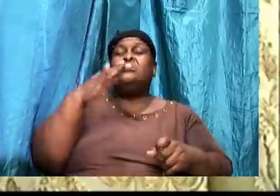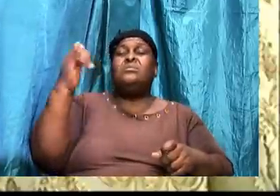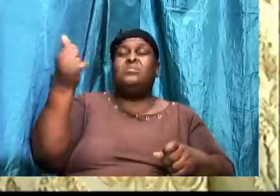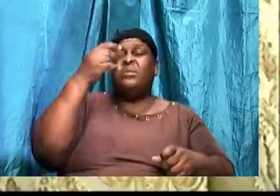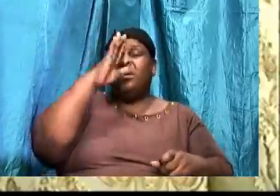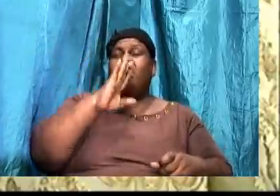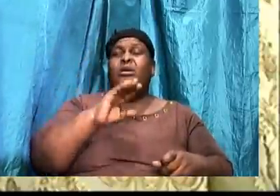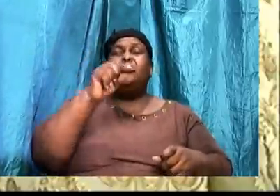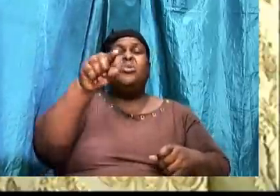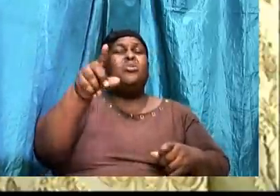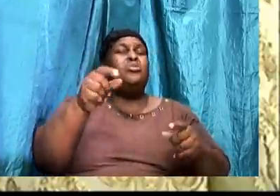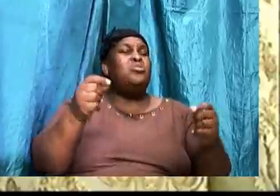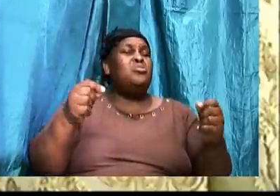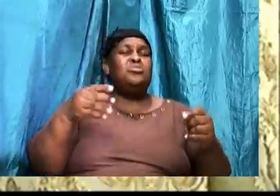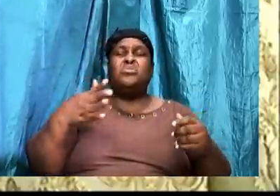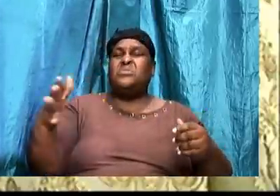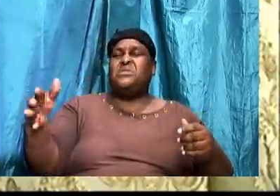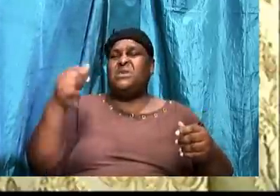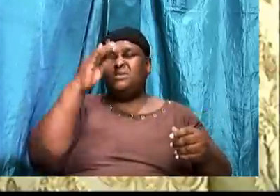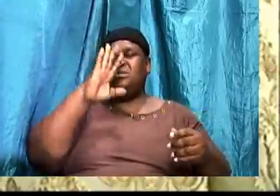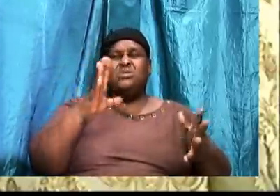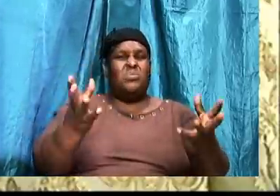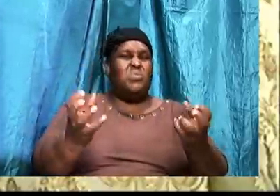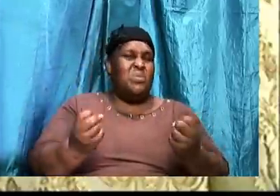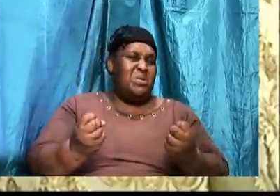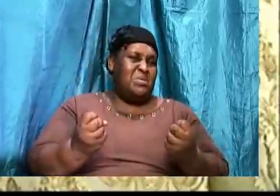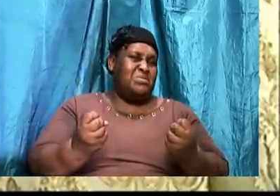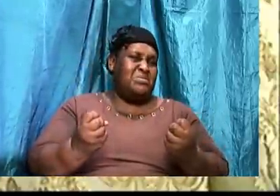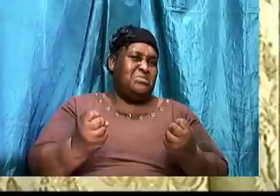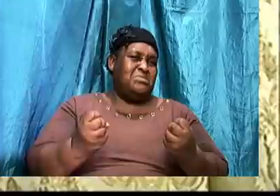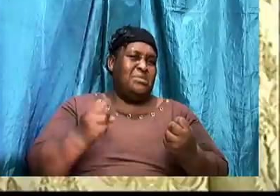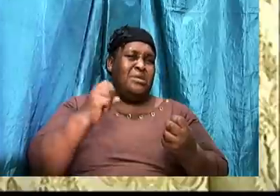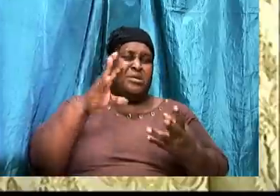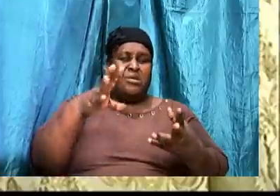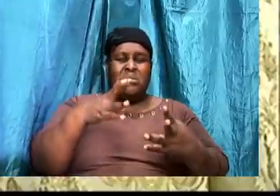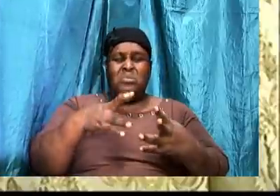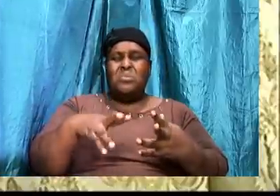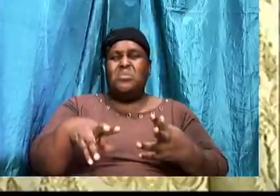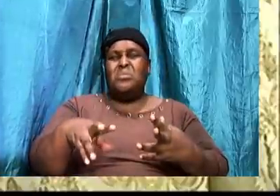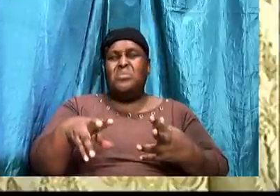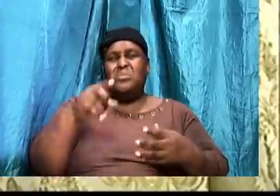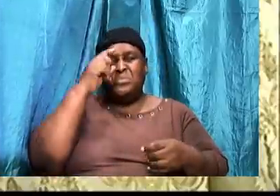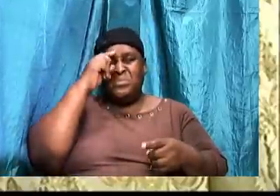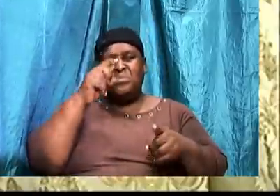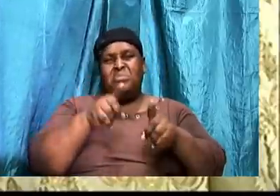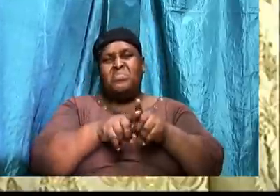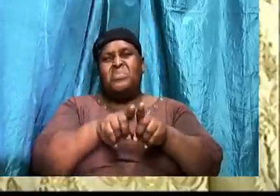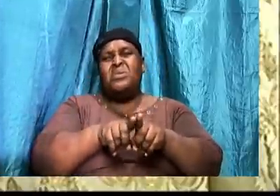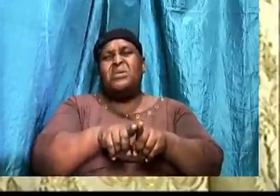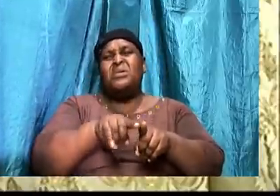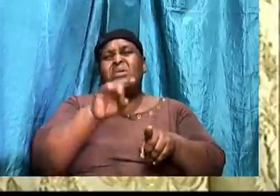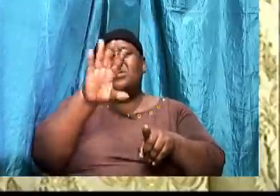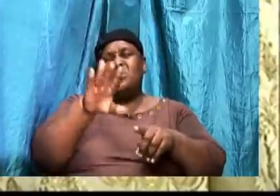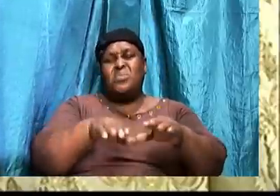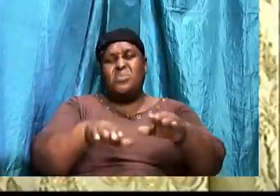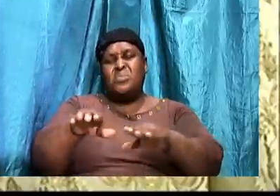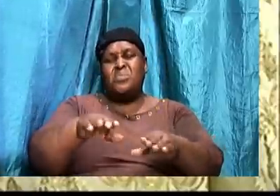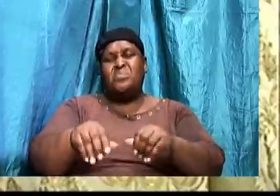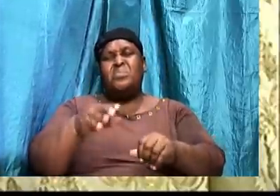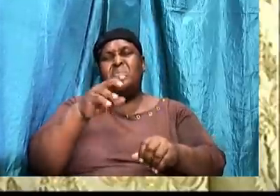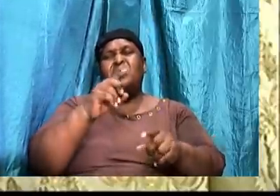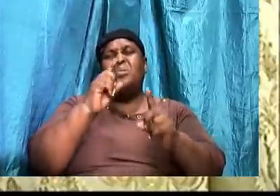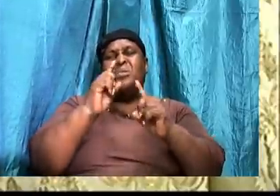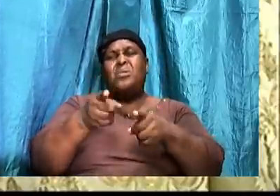Your desire will be for the things of God. Your steps will be ordered by his words. You will